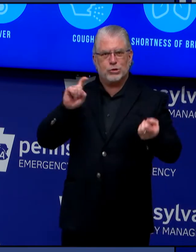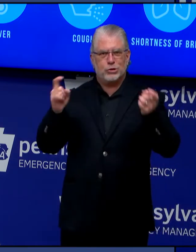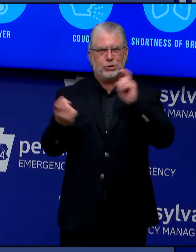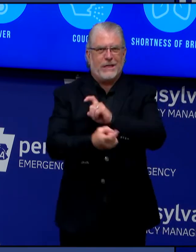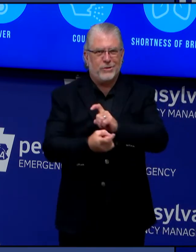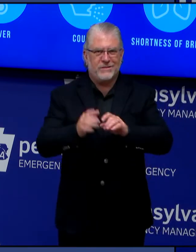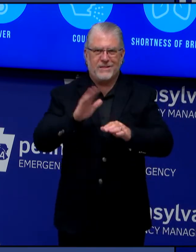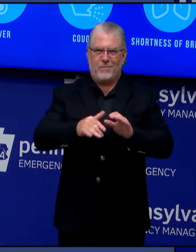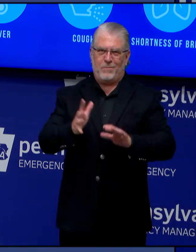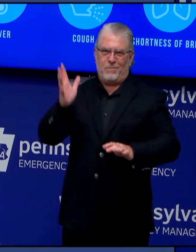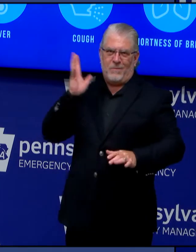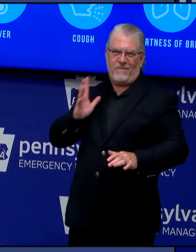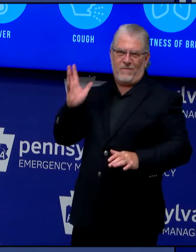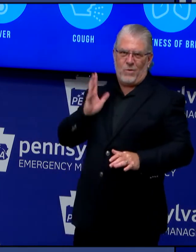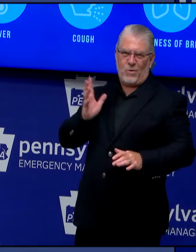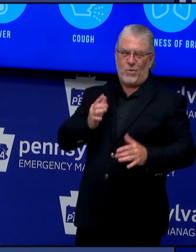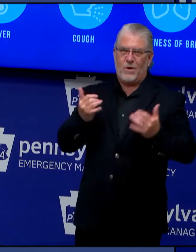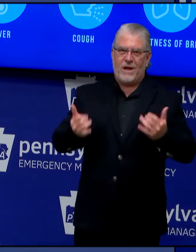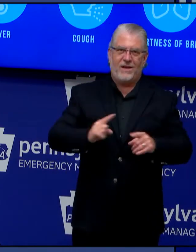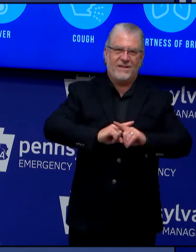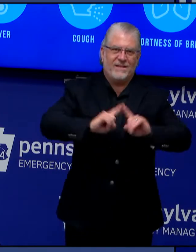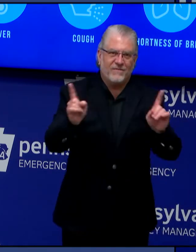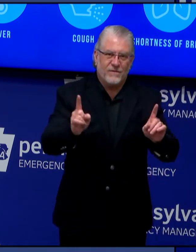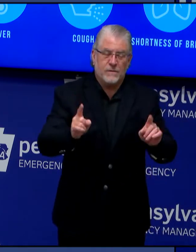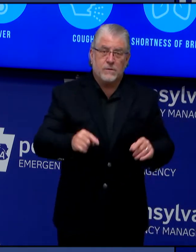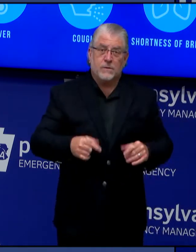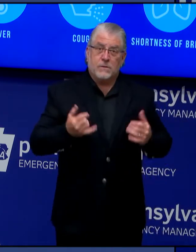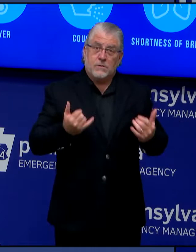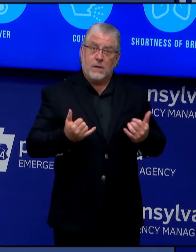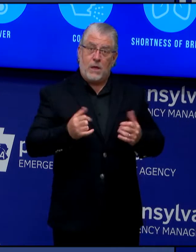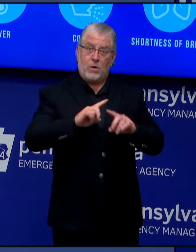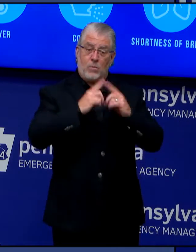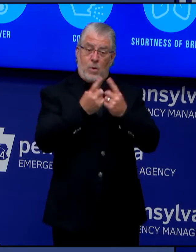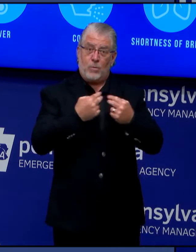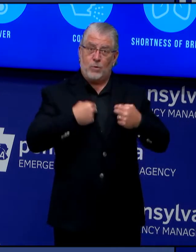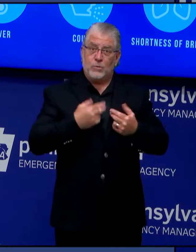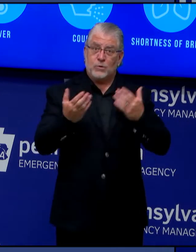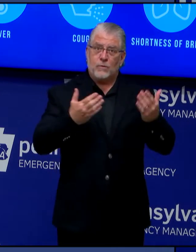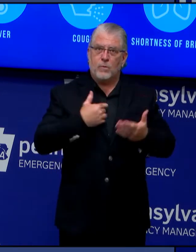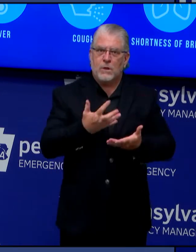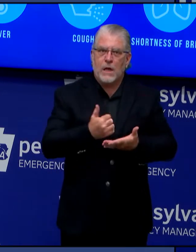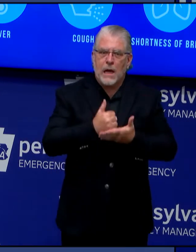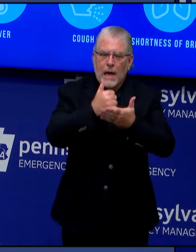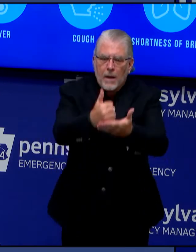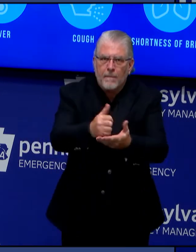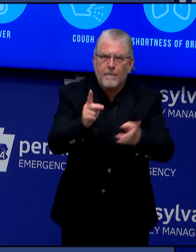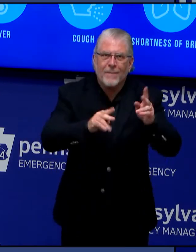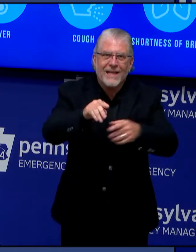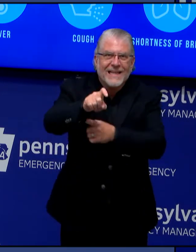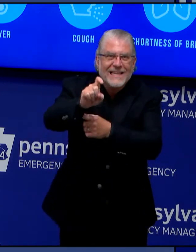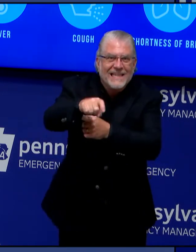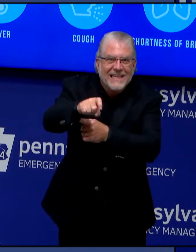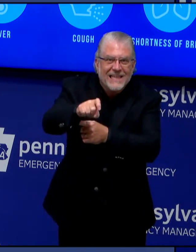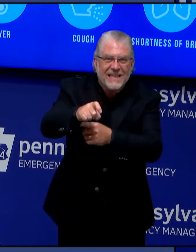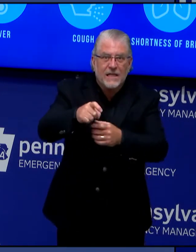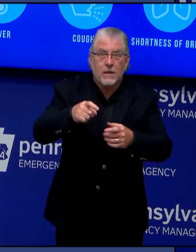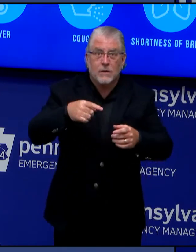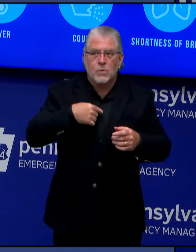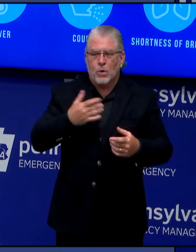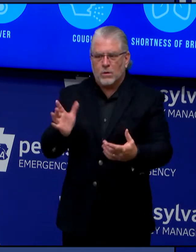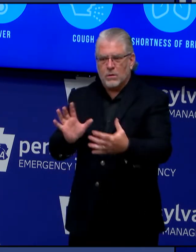of Human Services connects eligible Pennsylvanians directly to resources that everyone needs to survive. Food,